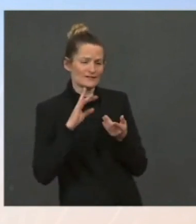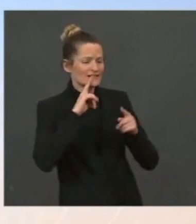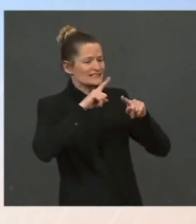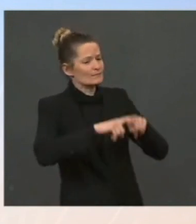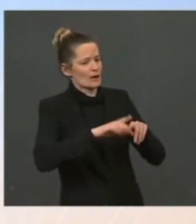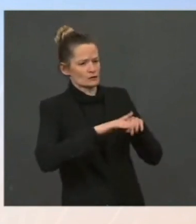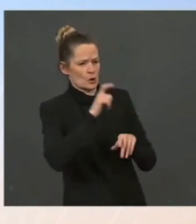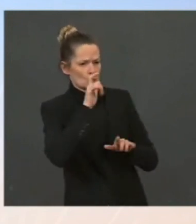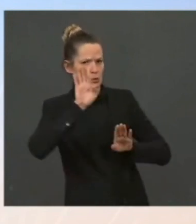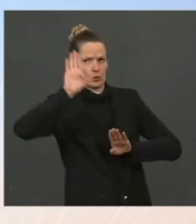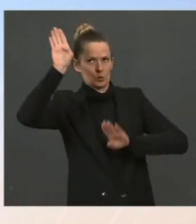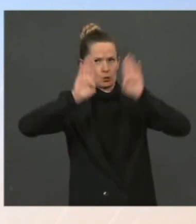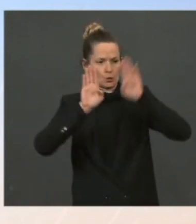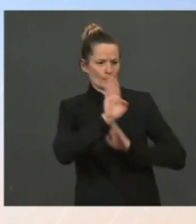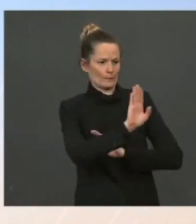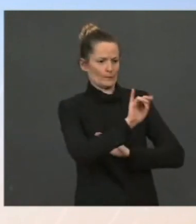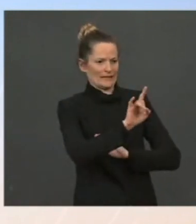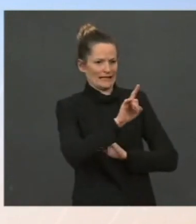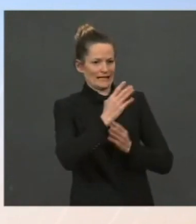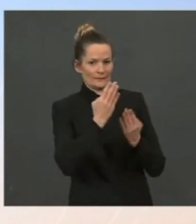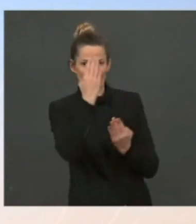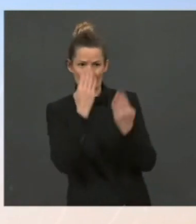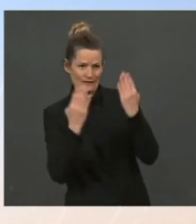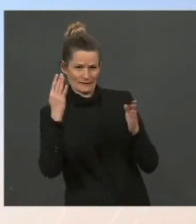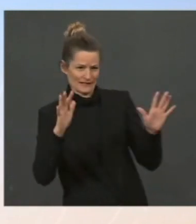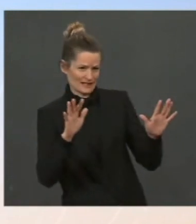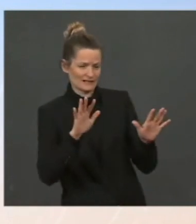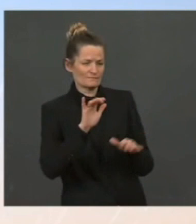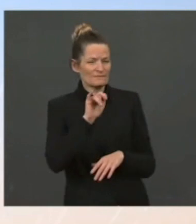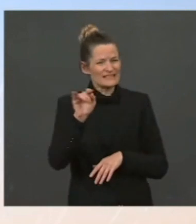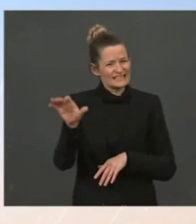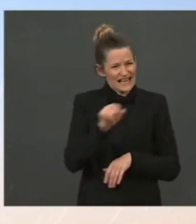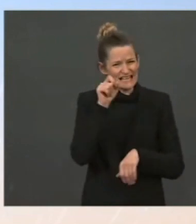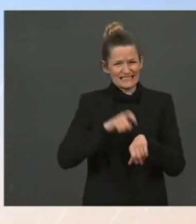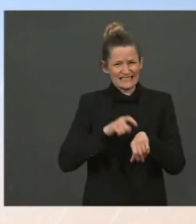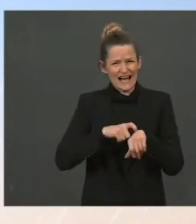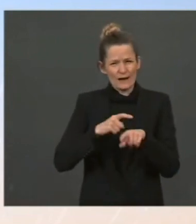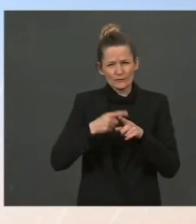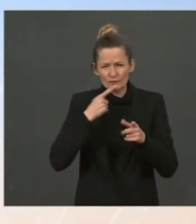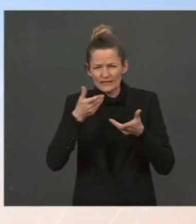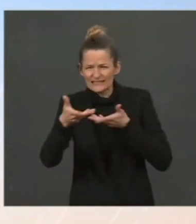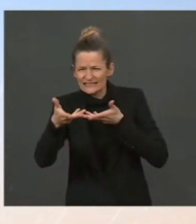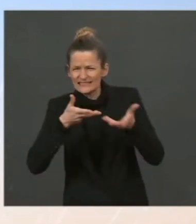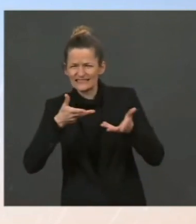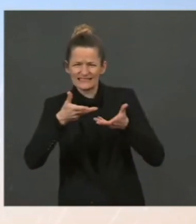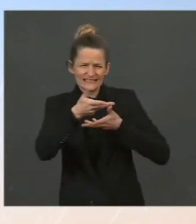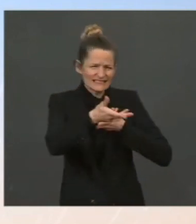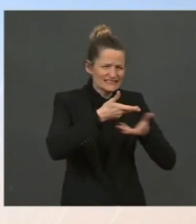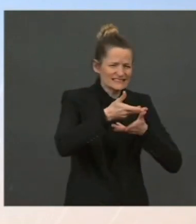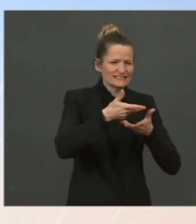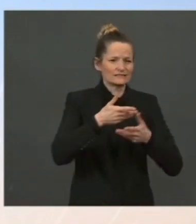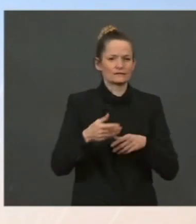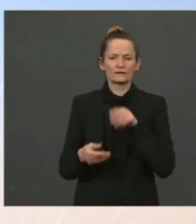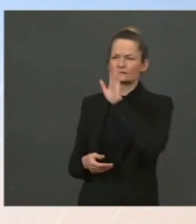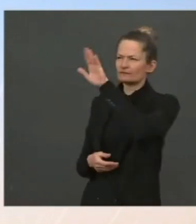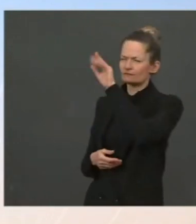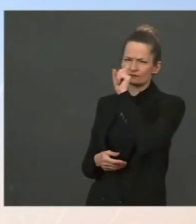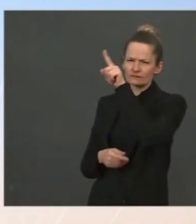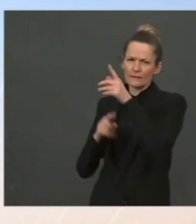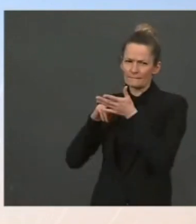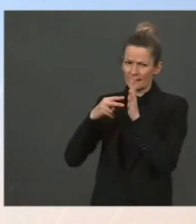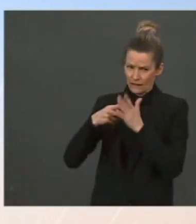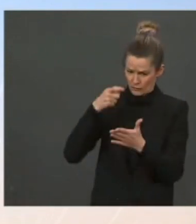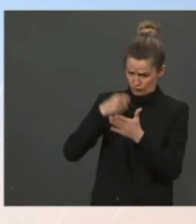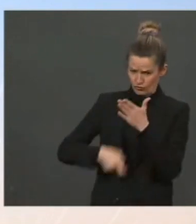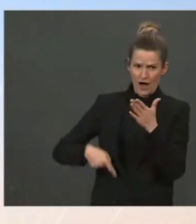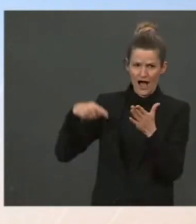that takes a little bit of time to do. But listening to you just now, it sounds like you're saying the price is going to hit a certain amount in December and then down